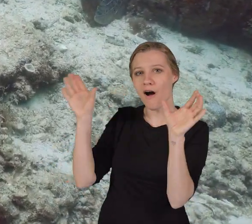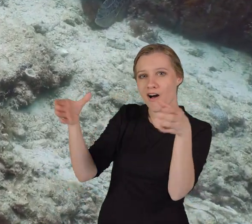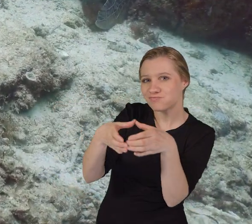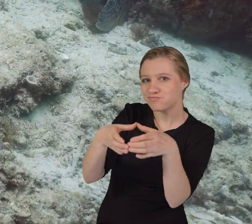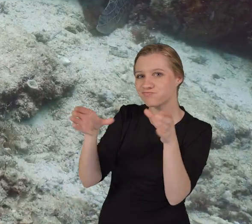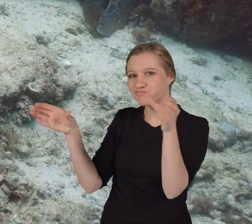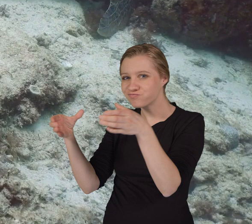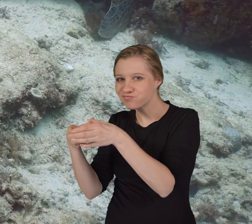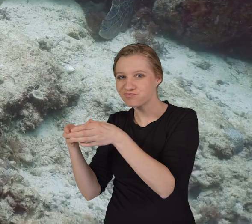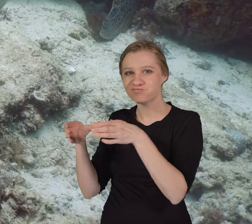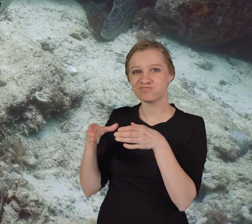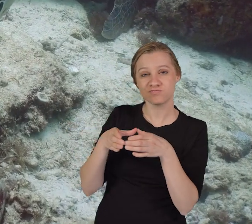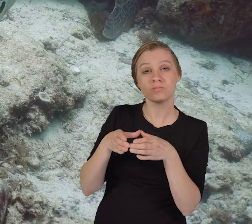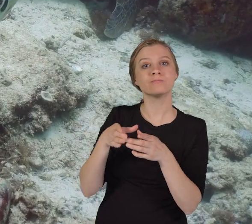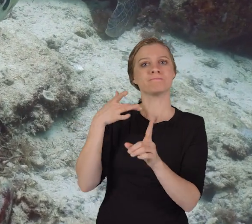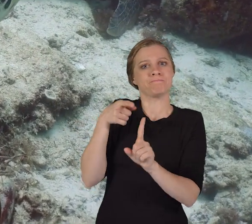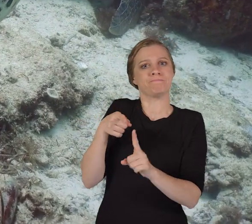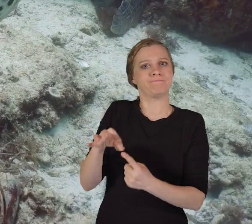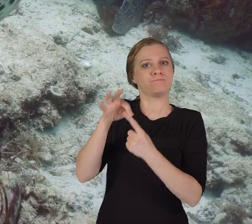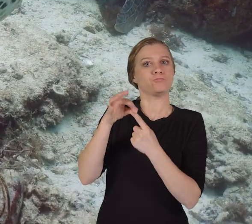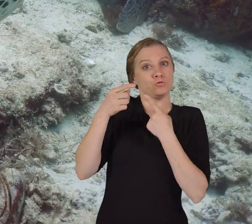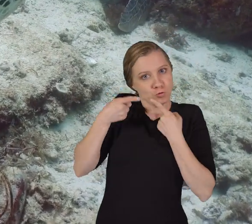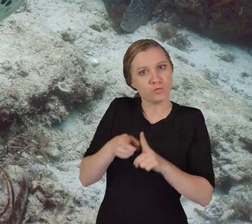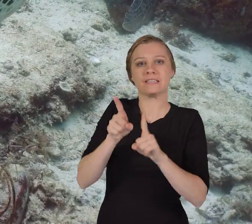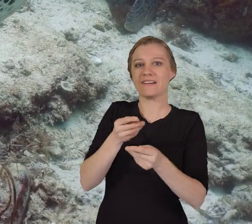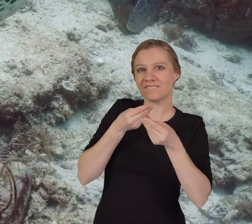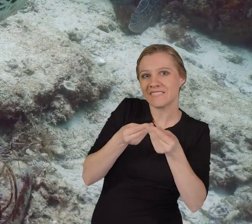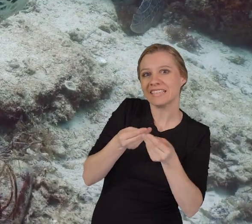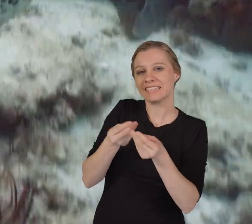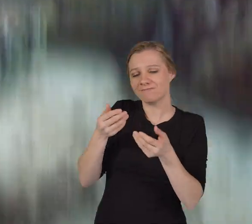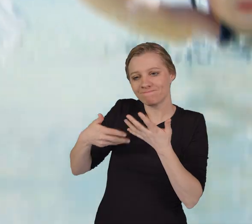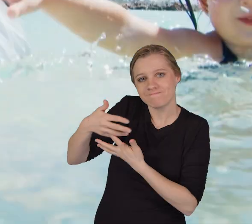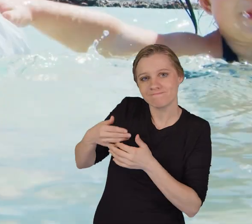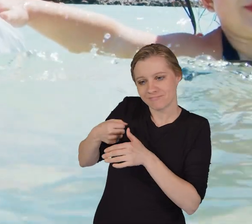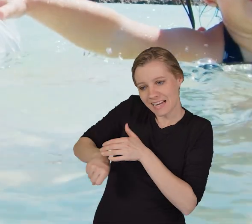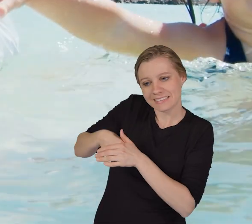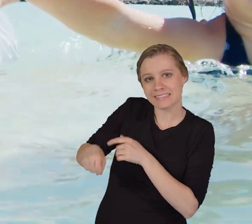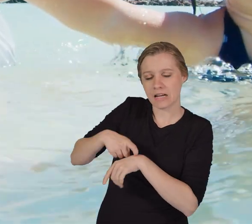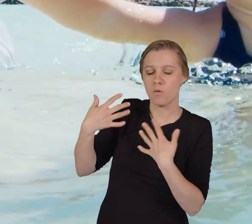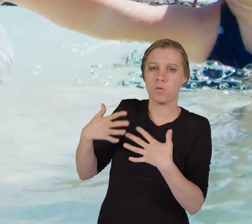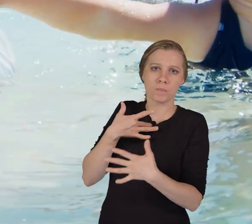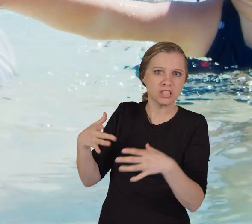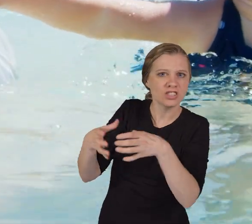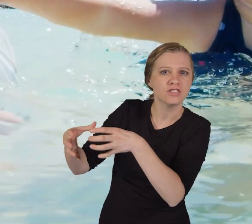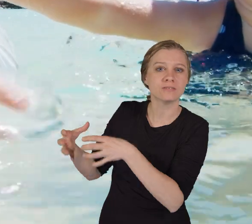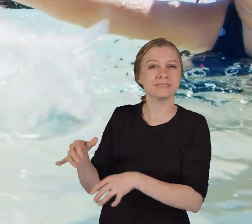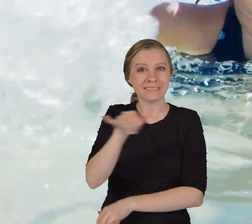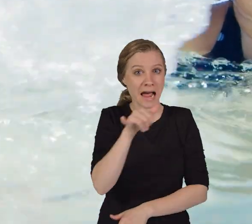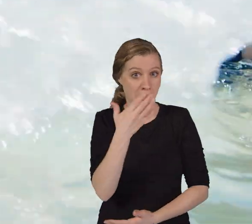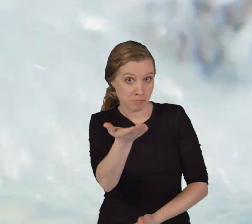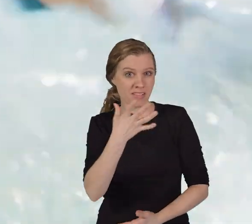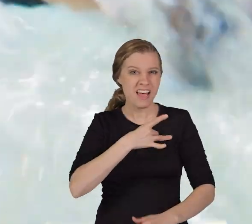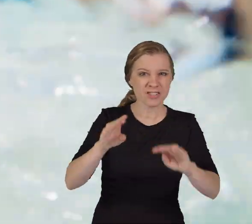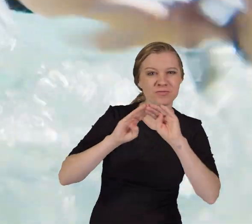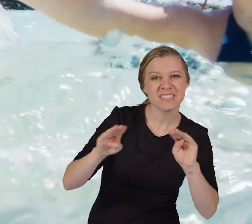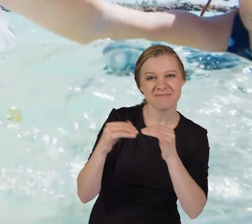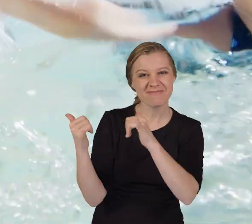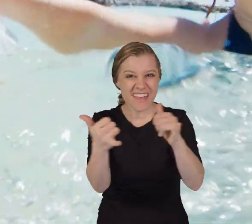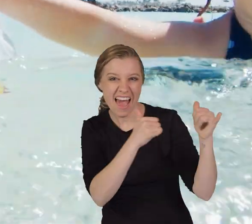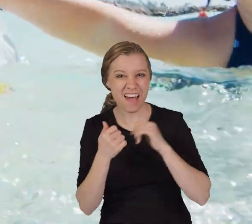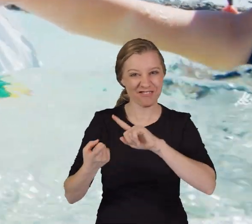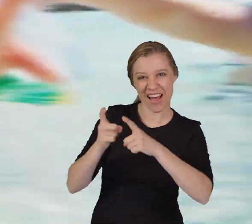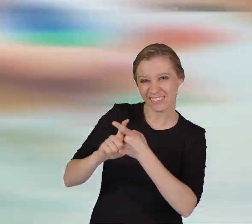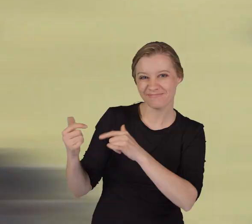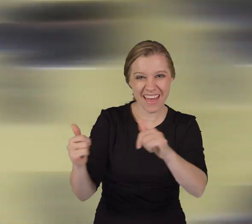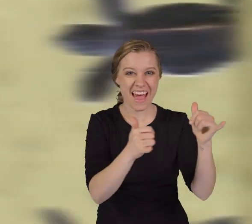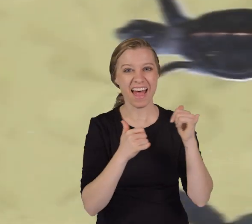sometimes hang out in groups, especially during feeding or nesting times. Perhaps like you, they like swimming and playing